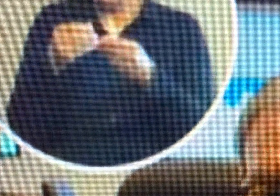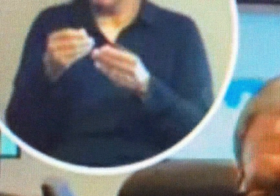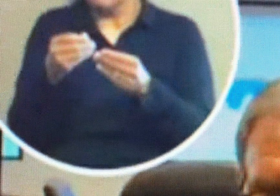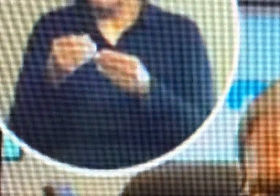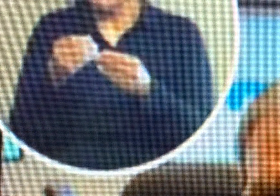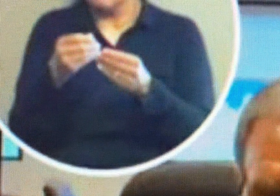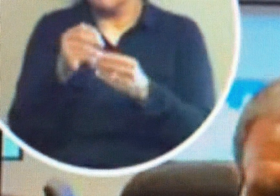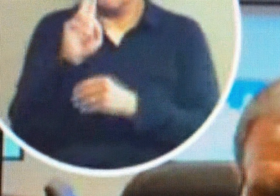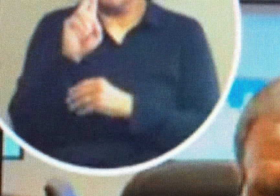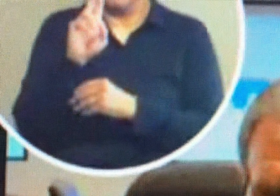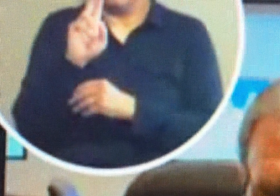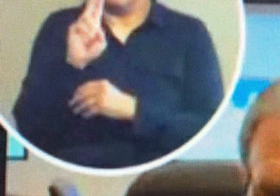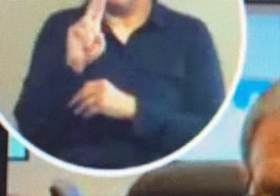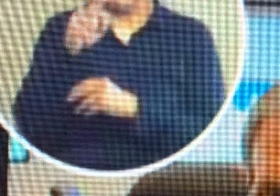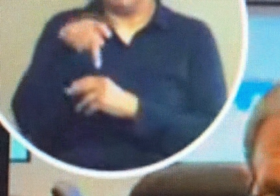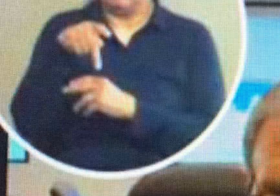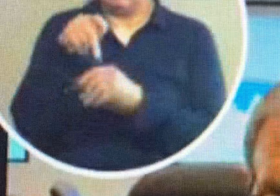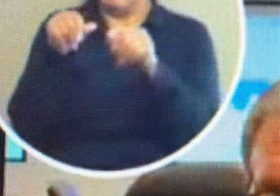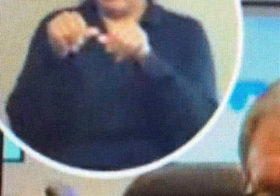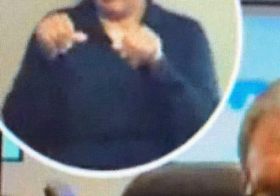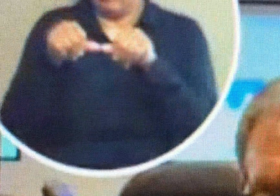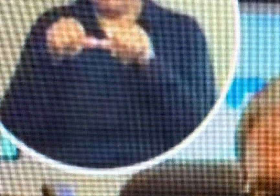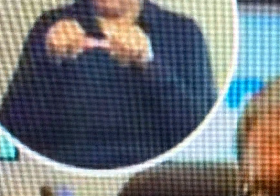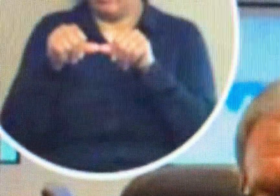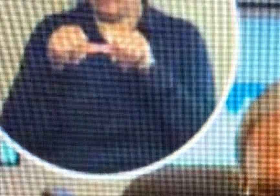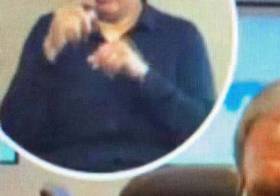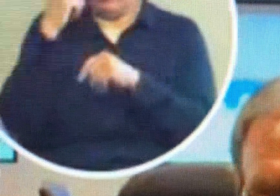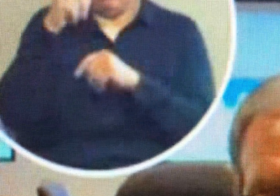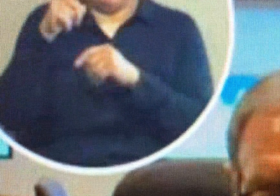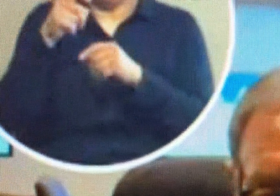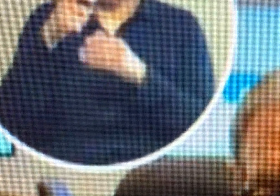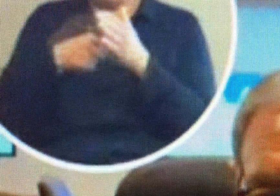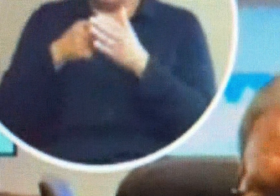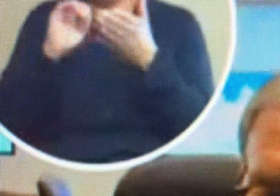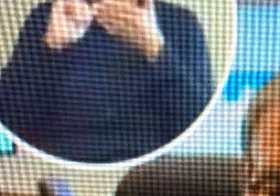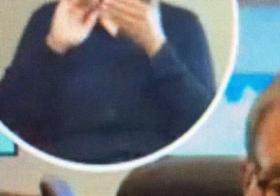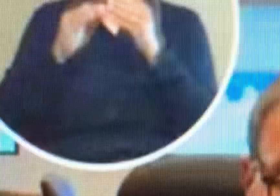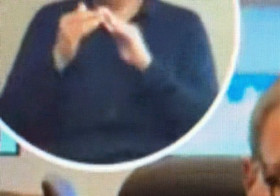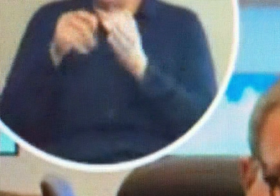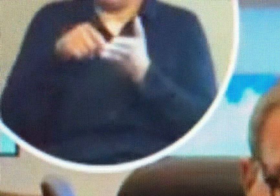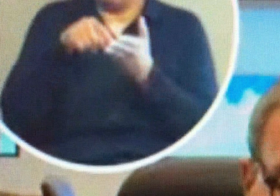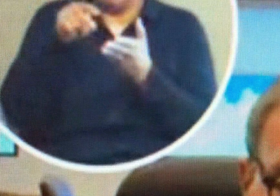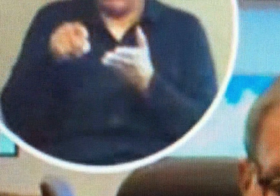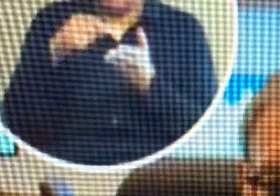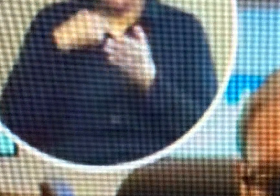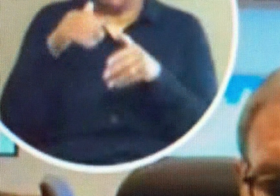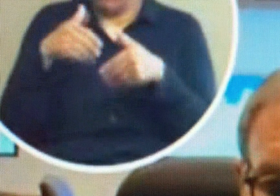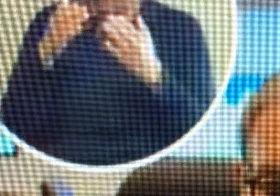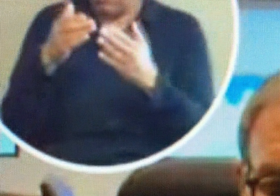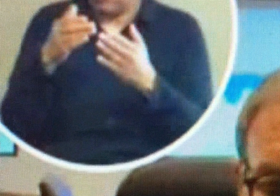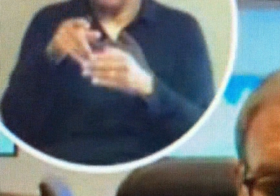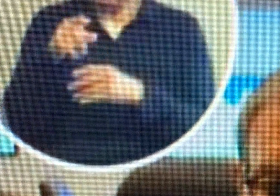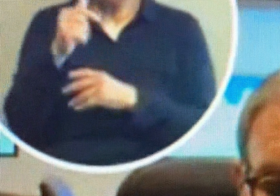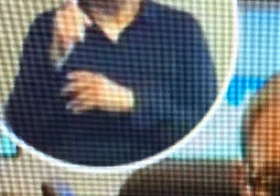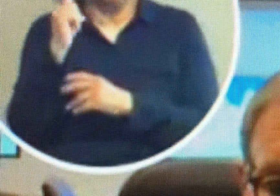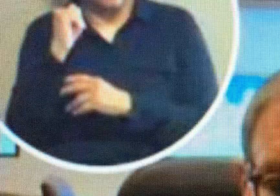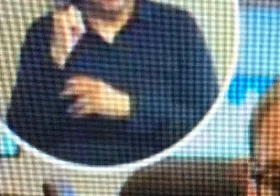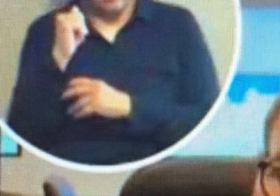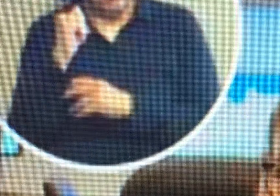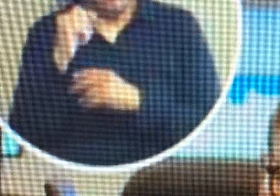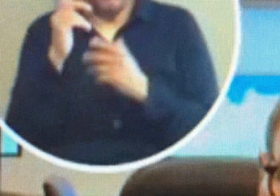is the Union Plaza area for the cost that the city had paid for. He refused.